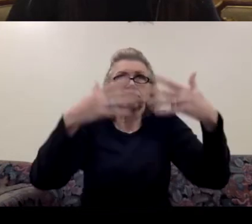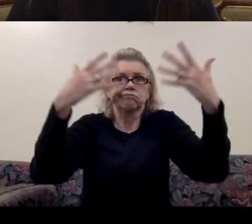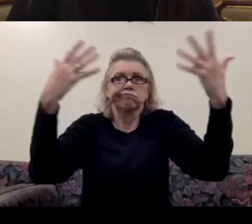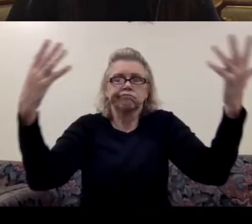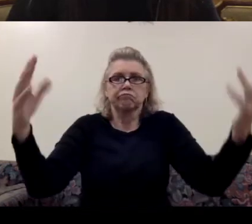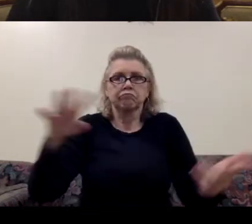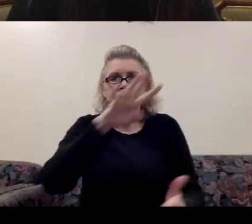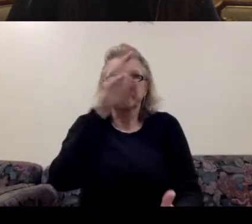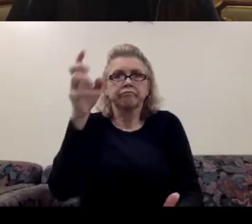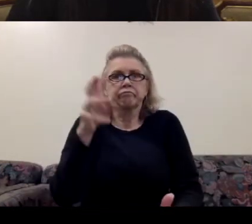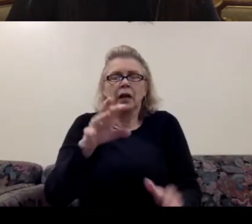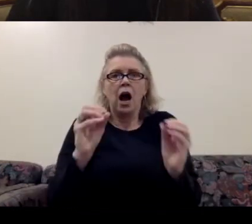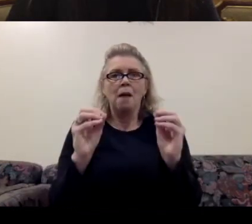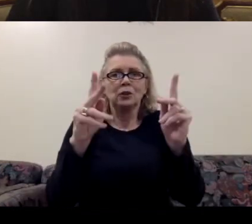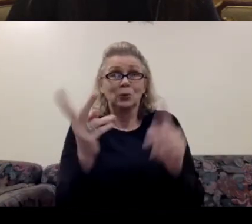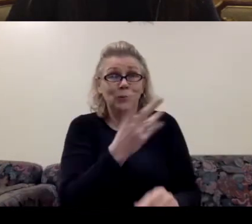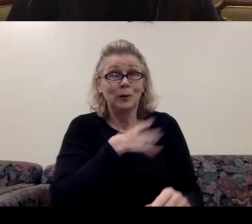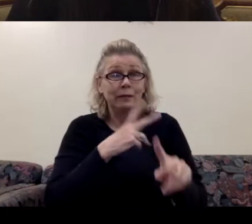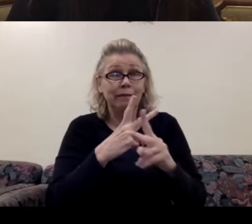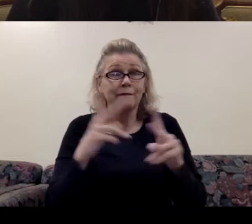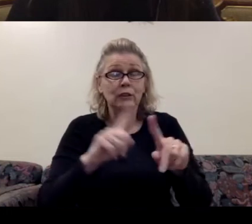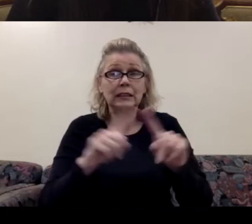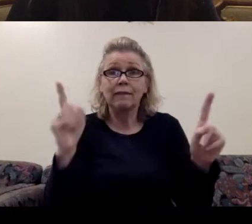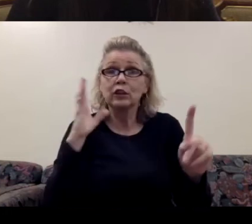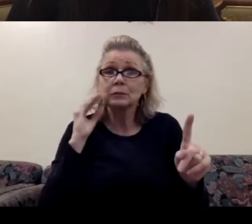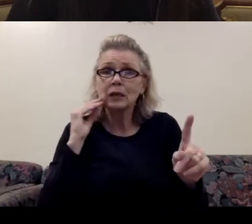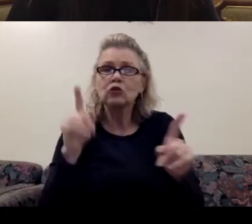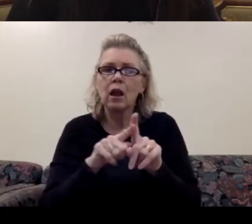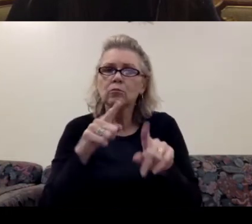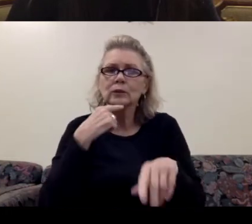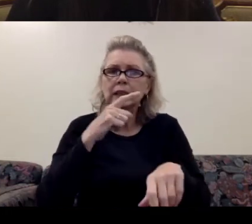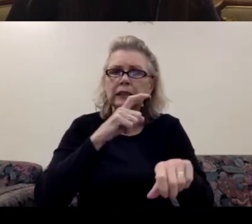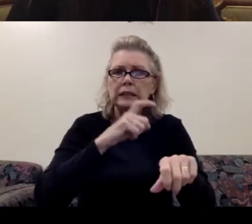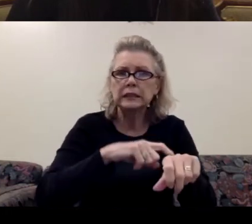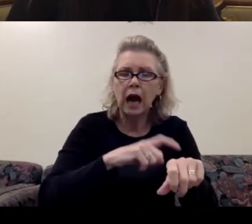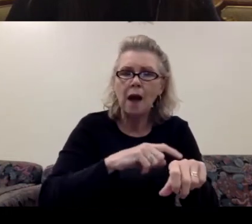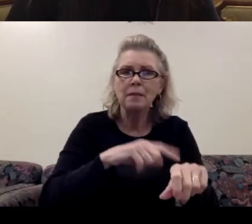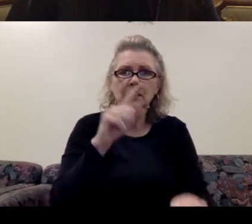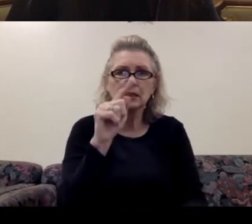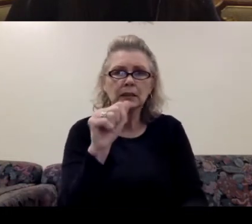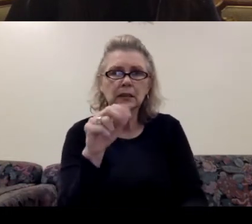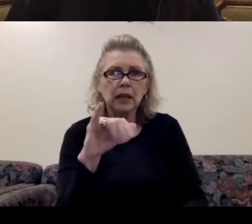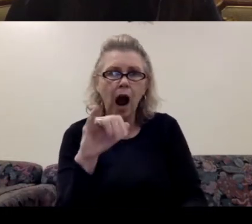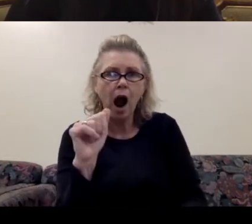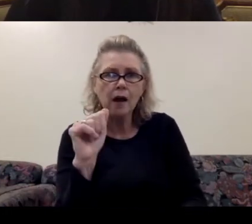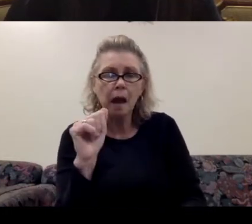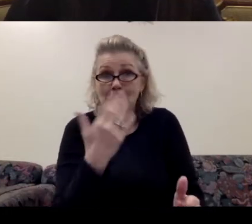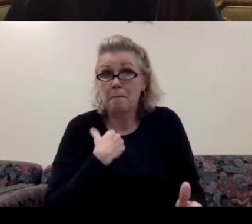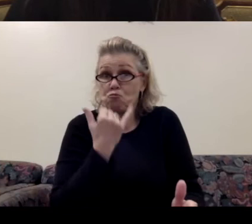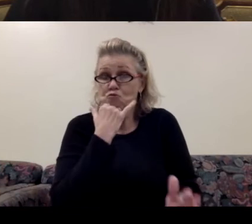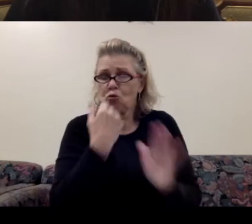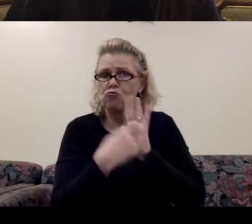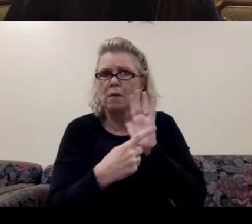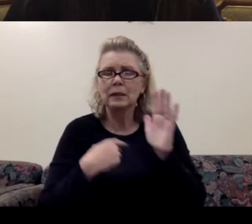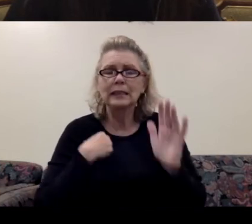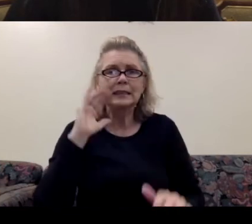when you two have had very different experiences as far as time, like, it seems like Tanya, and please correct me if I'm wrong, it looks